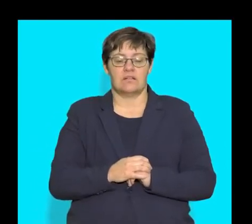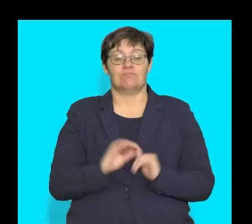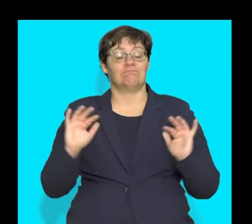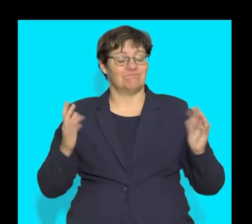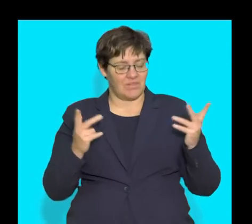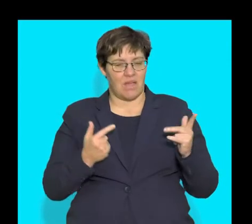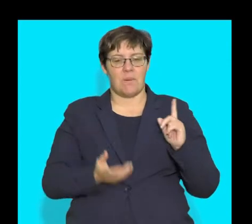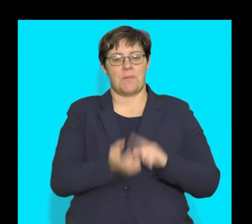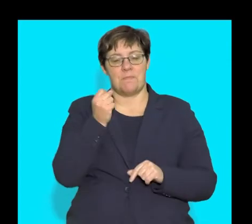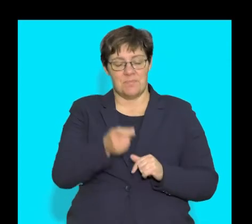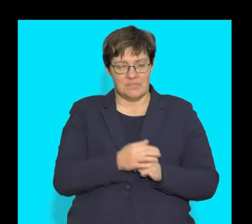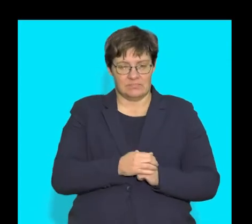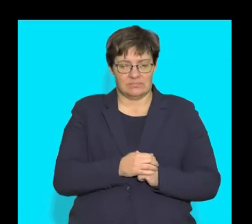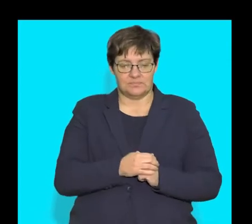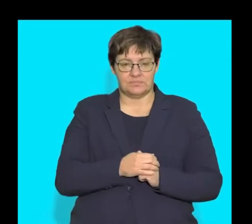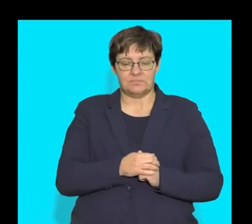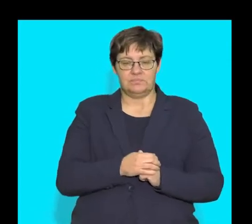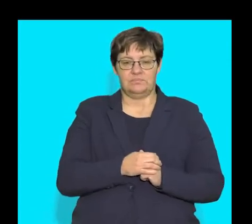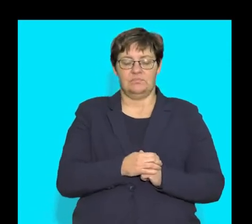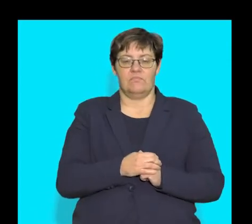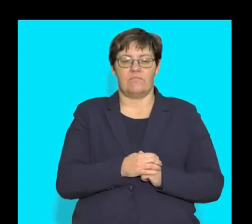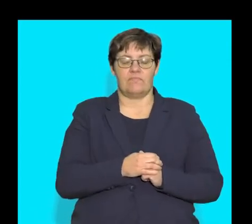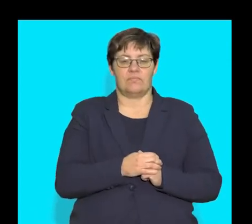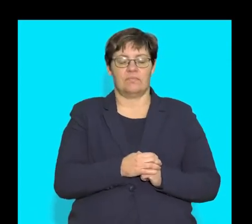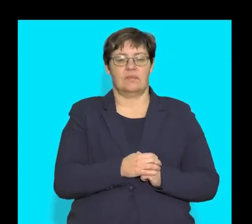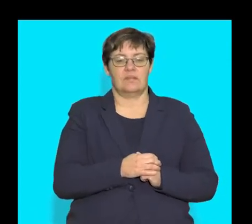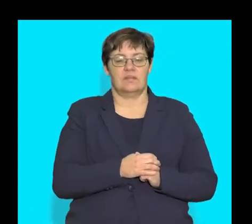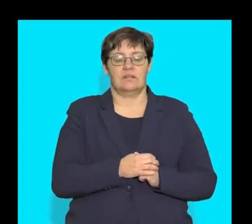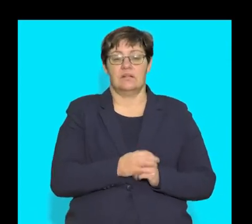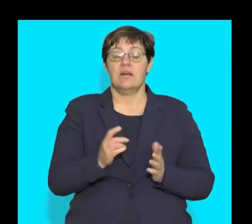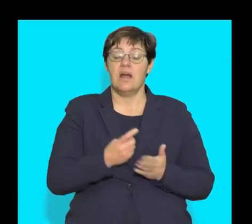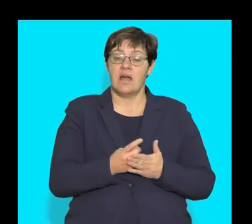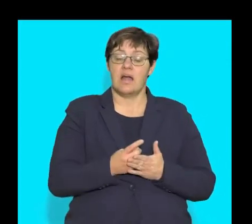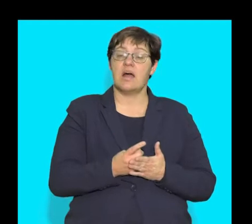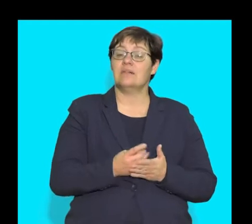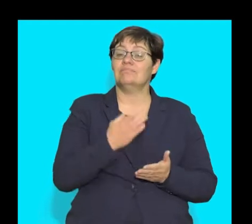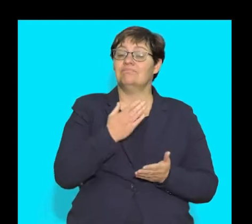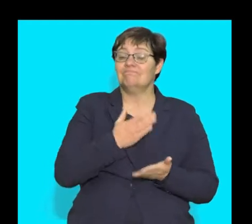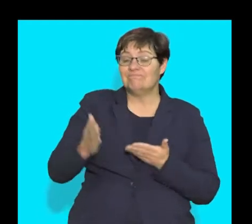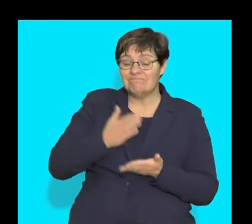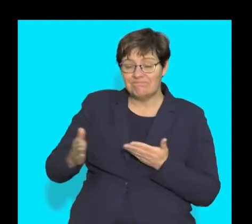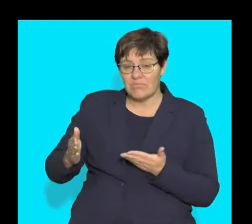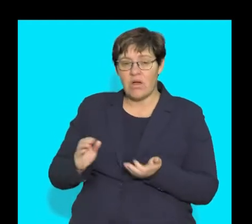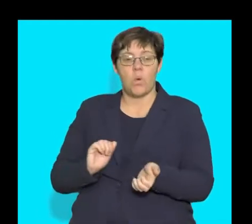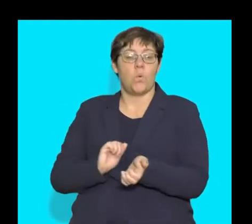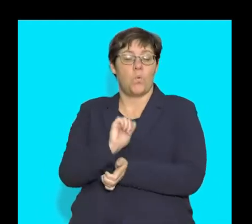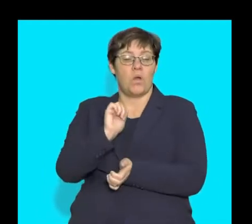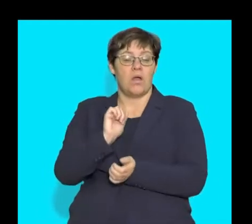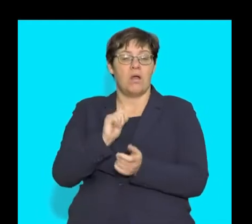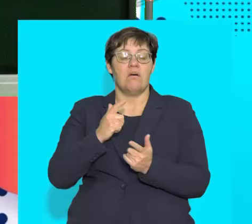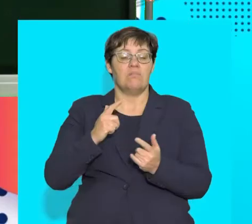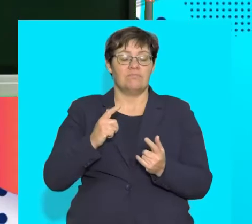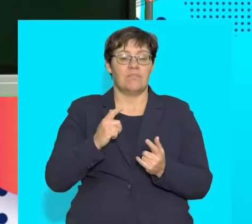done if you were able to get that. Let's move on to a few more. The ejection of solid waste from the body.